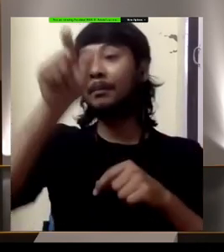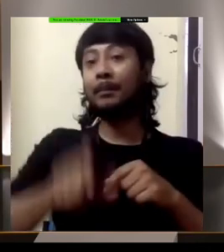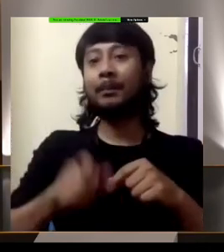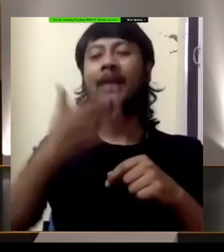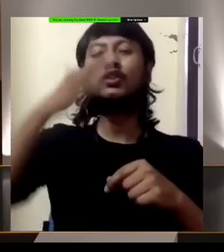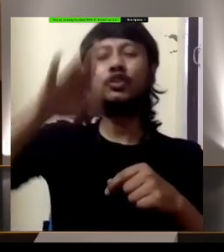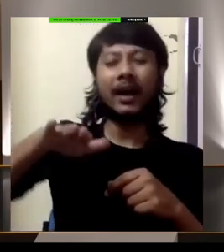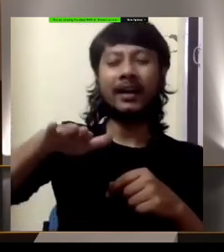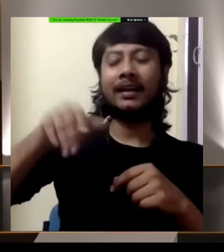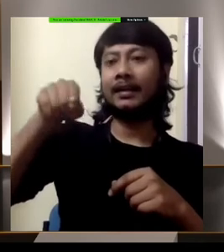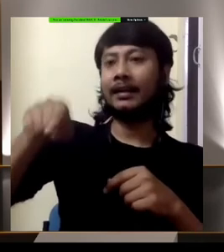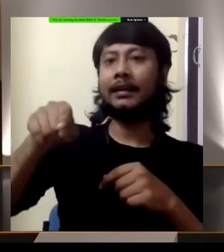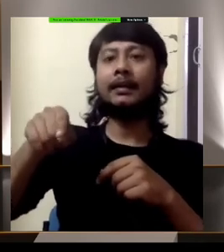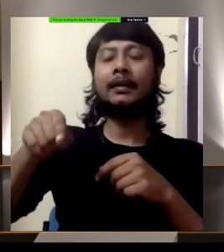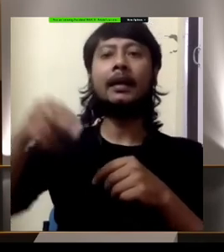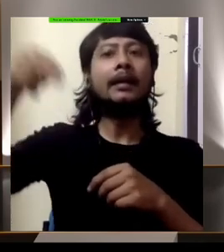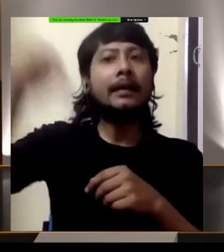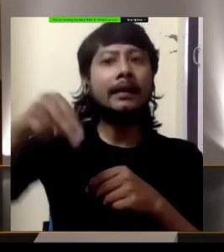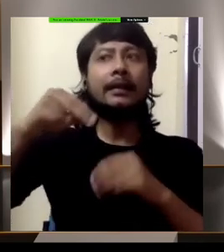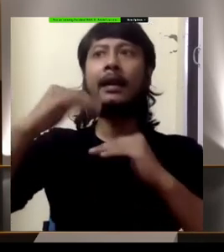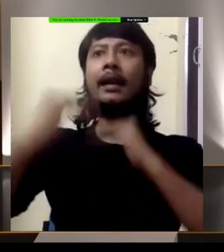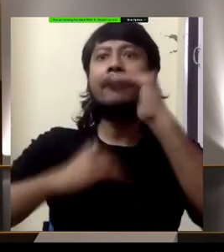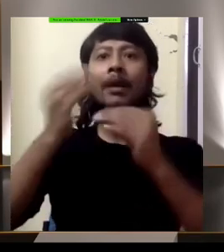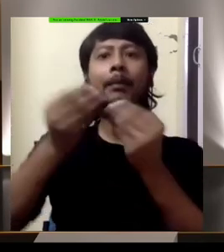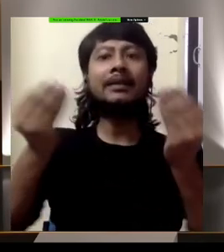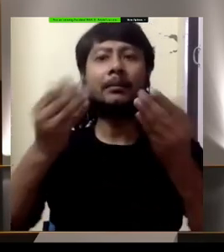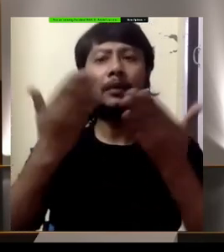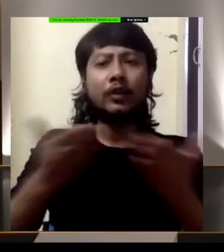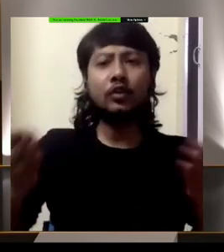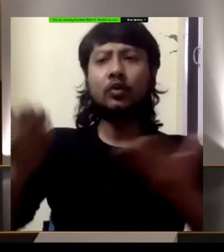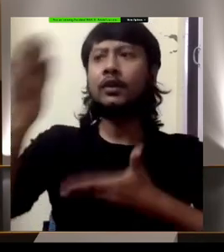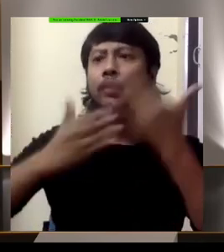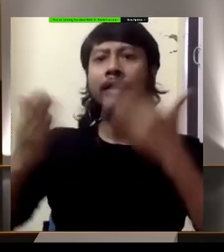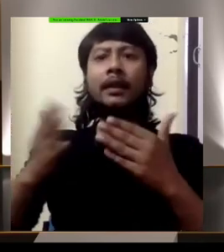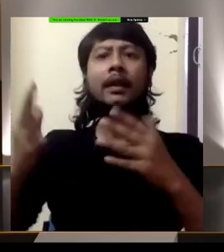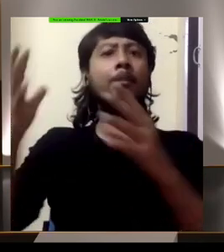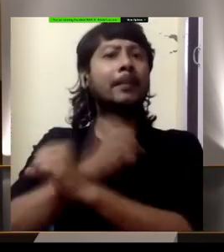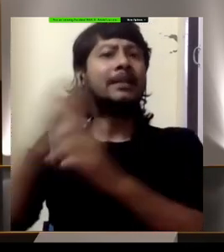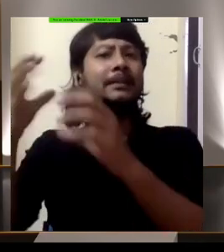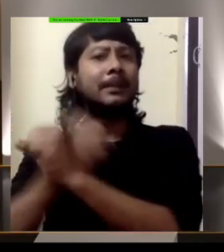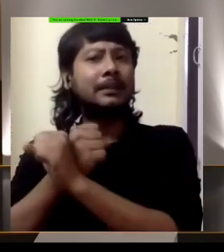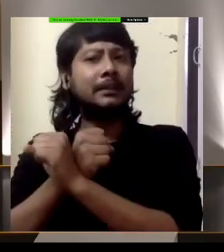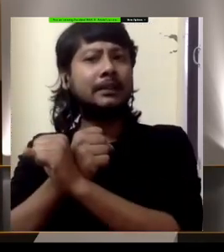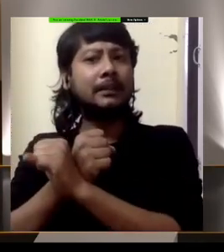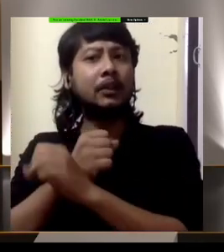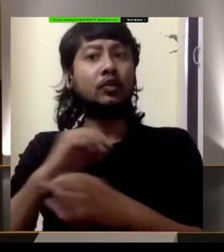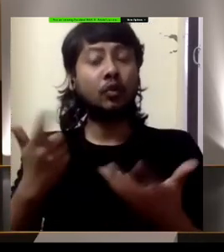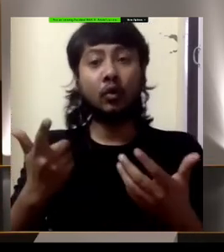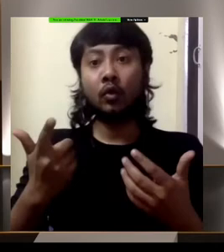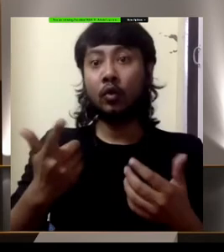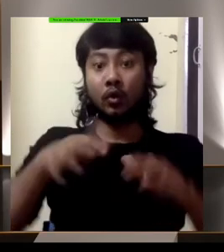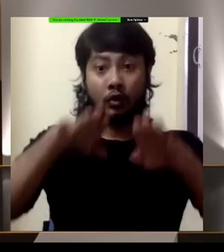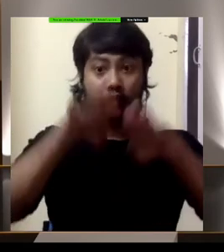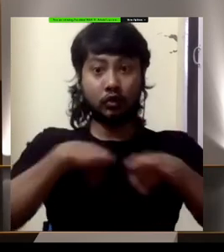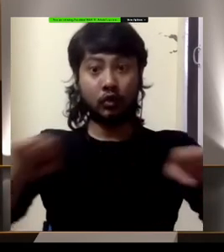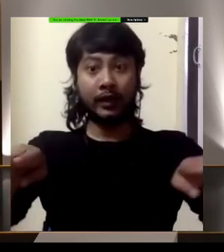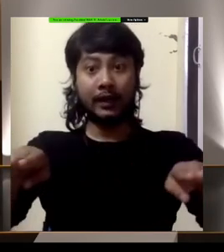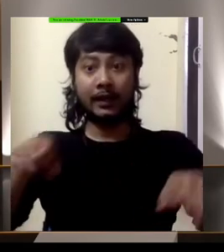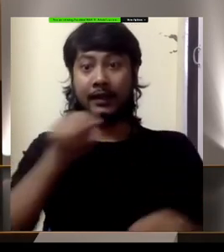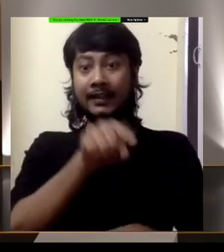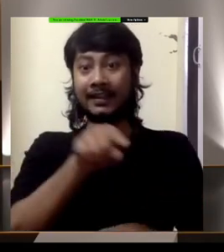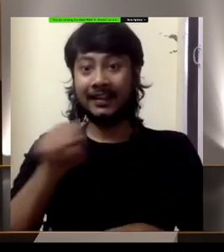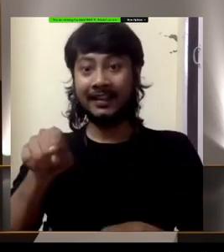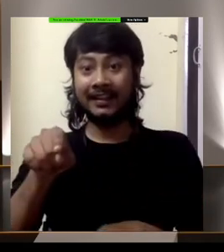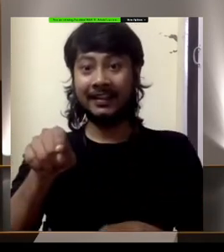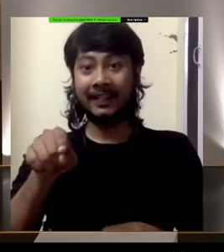and individuals who have mobility issues, would this be something akin to almost like a